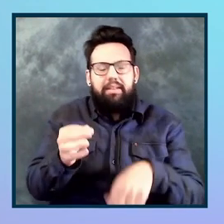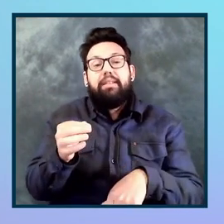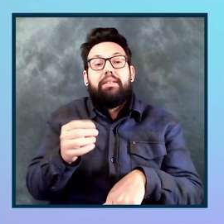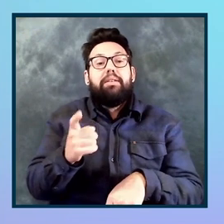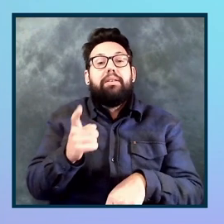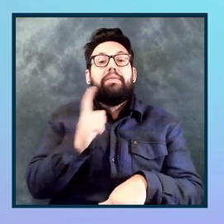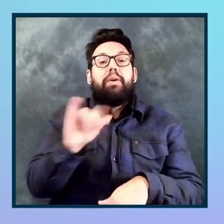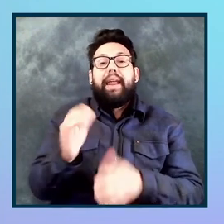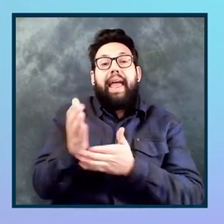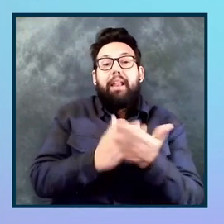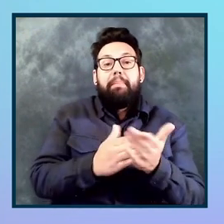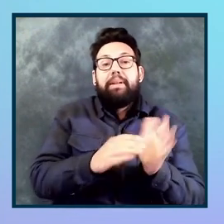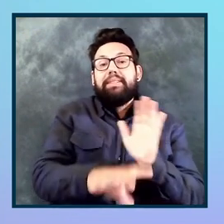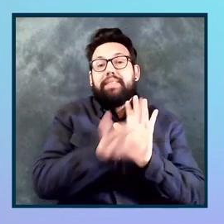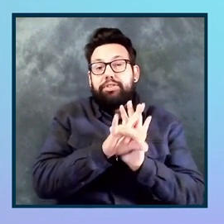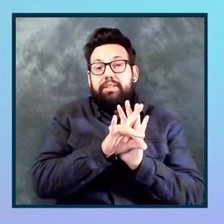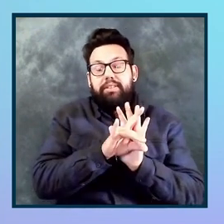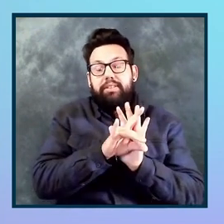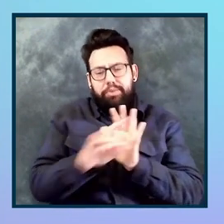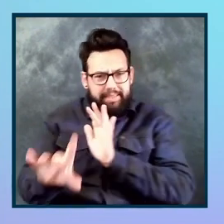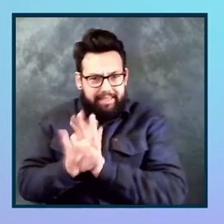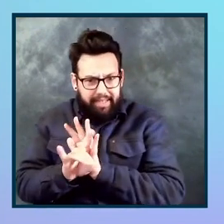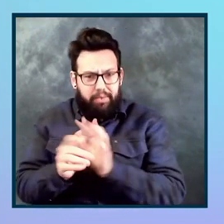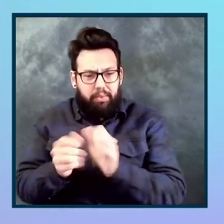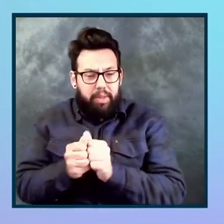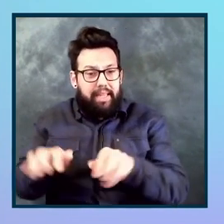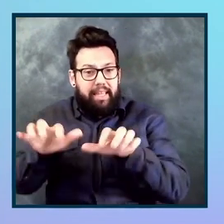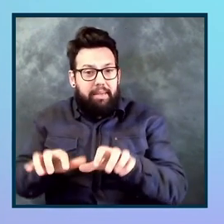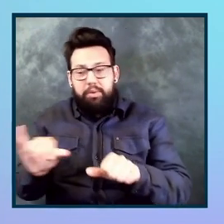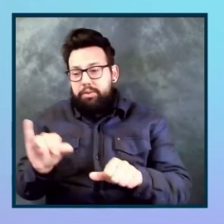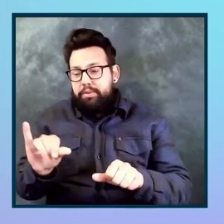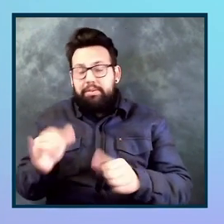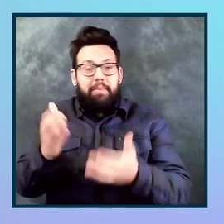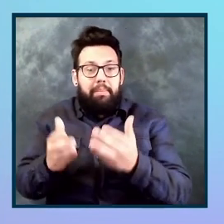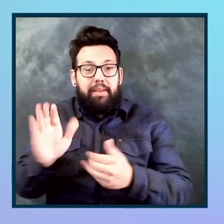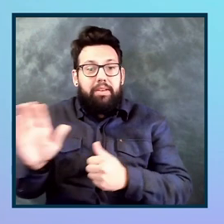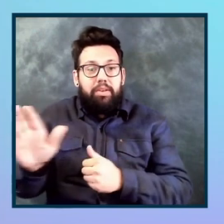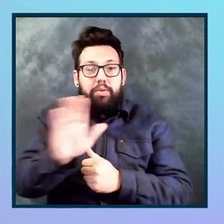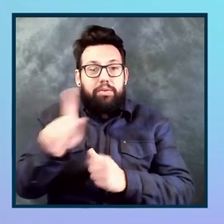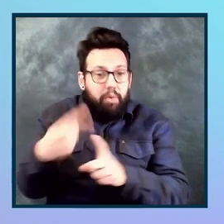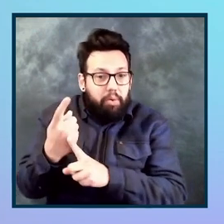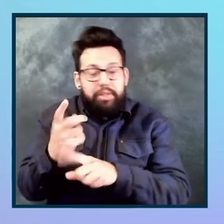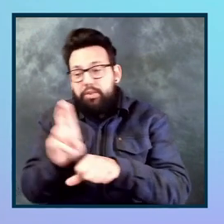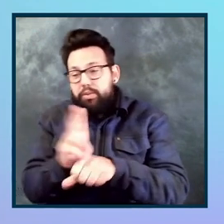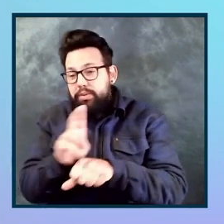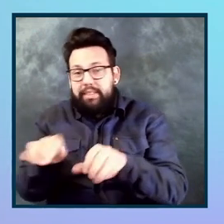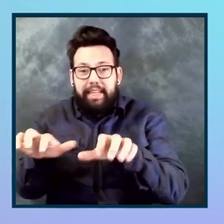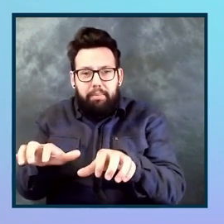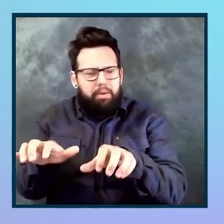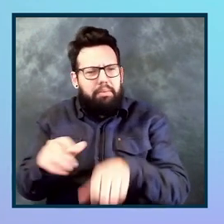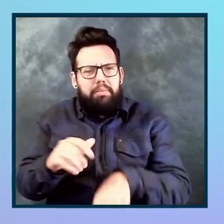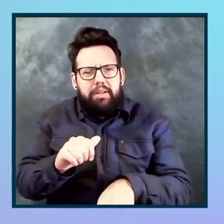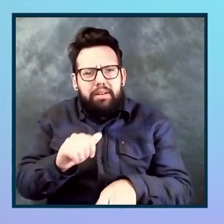uh, select an element with just a keyboard too. Uh, so if you're a screen reader user or keyboard only user with site, uh, you'll be able to do that. So you don't need a mouse.